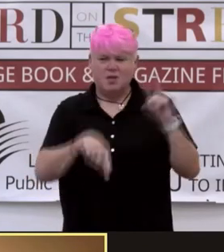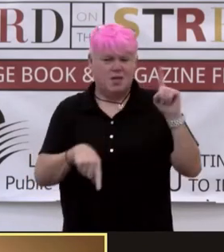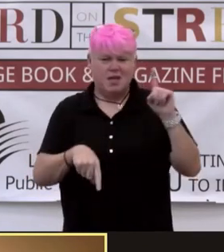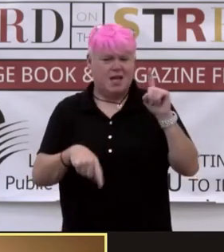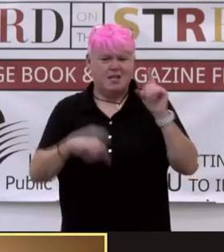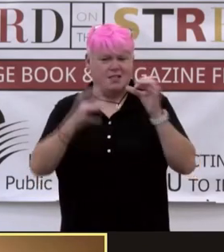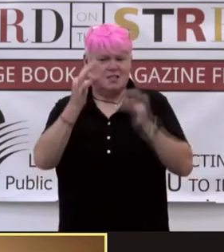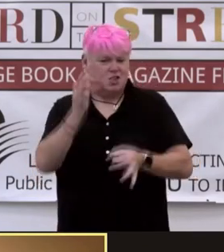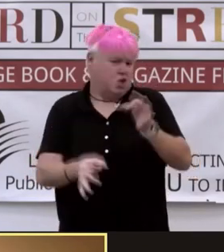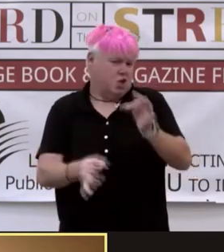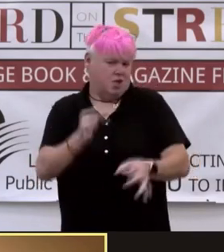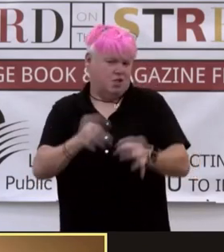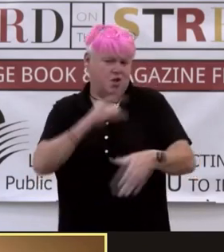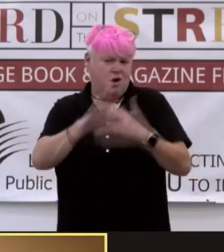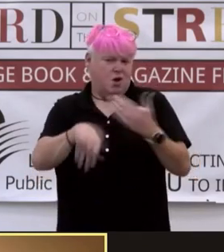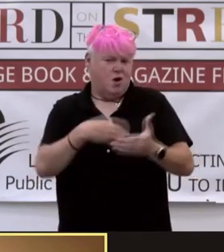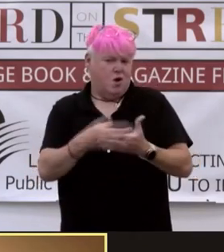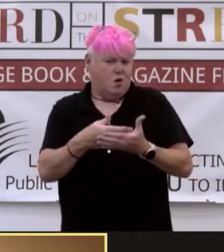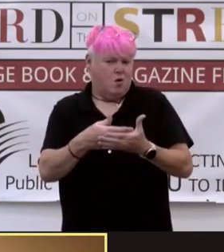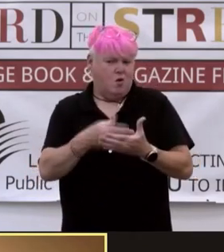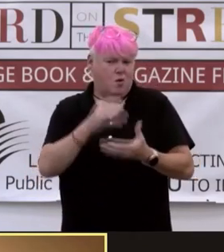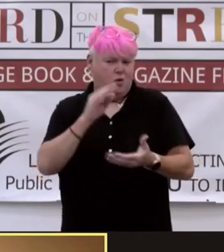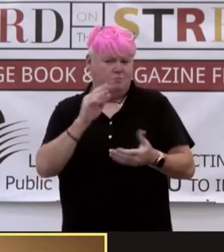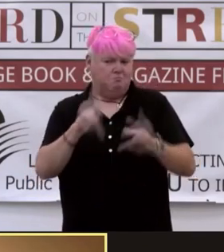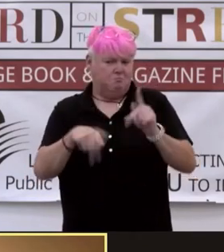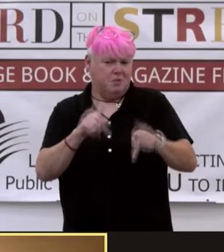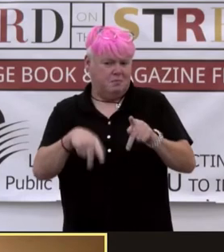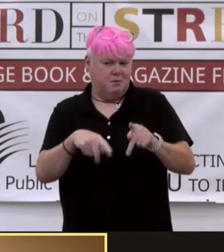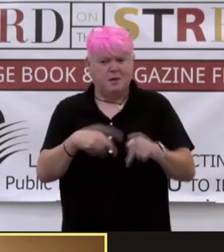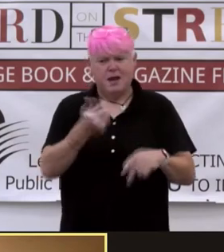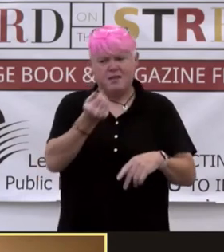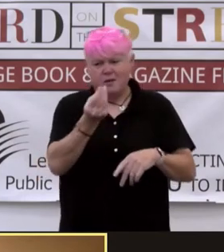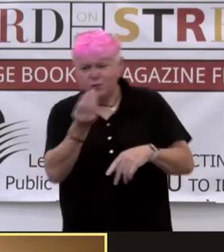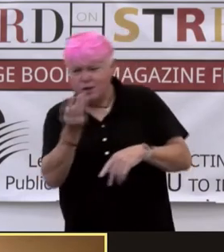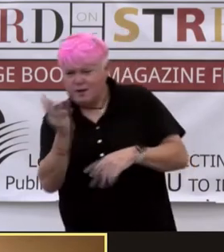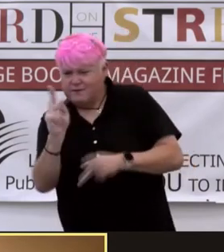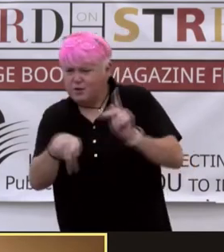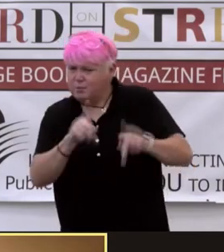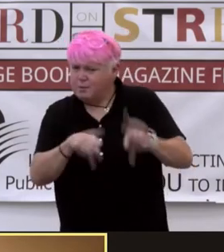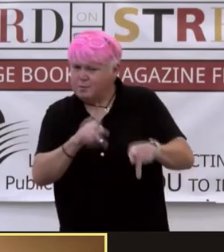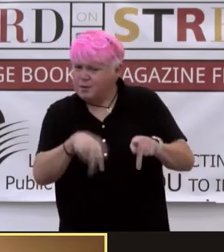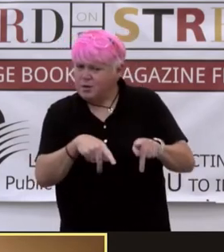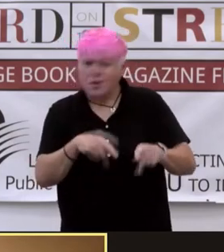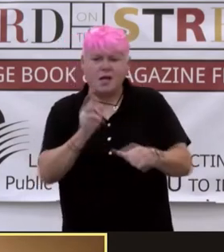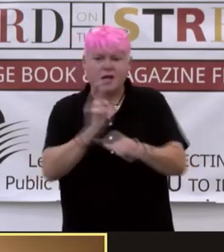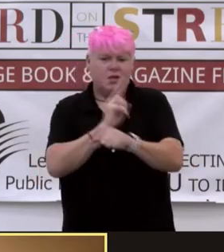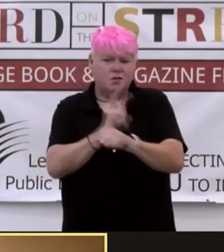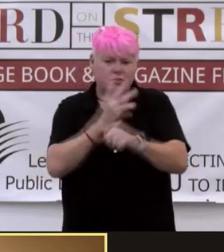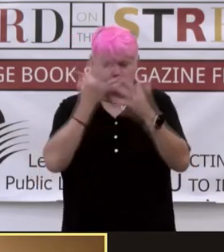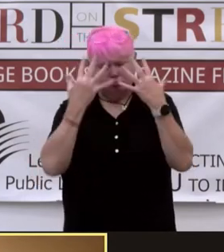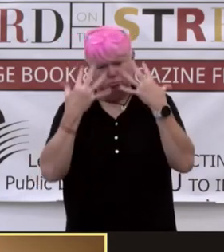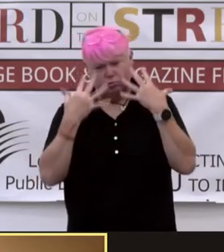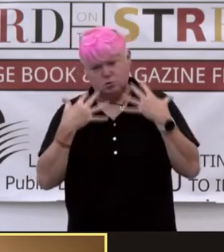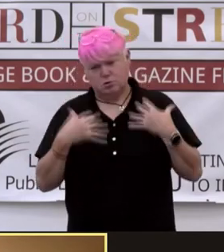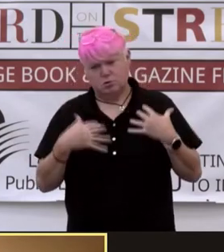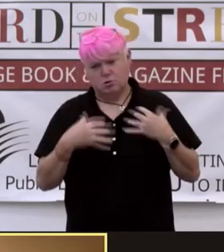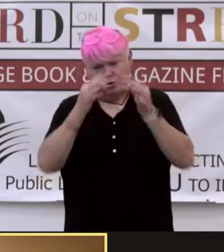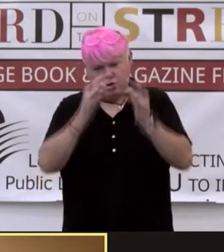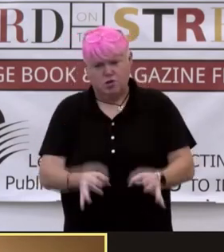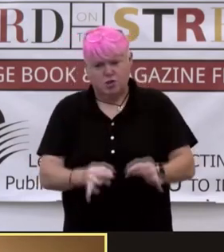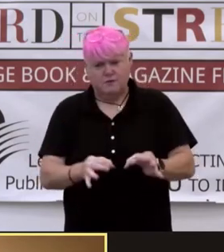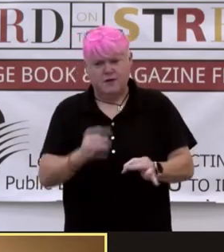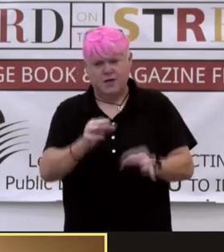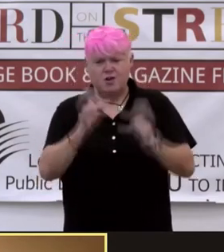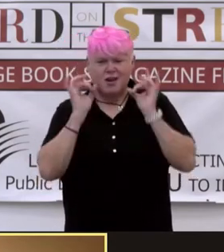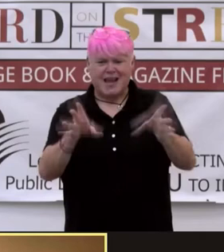entire population of a people by the actions of a select few. You can't use your grief and your sorrow to justify your hate and your discrimination.